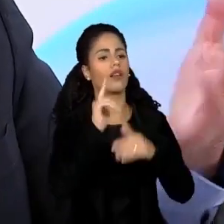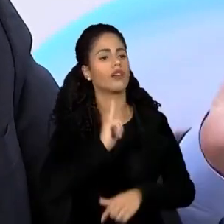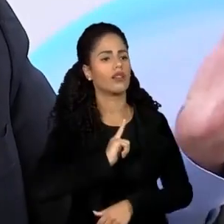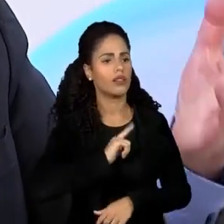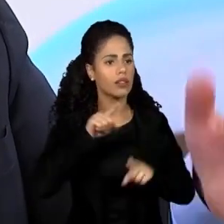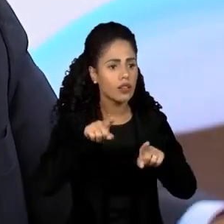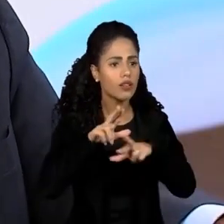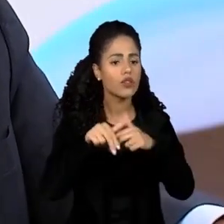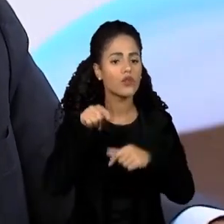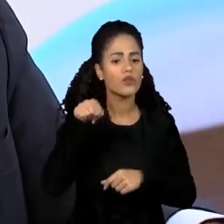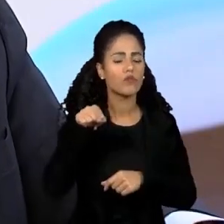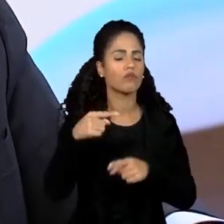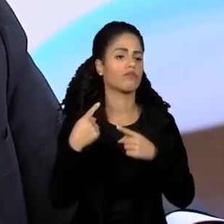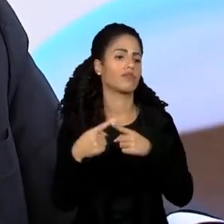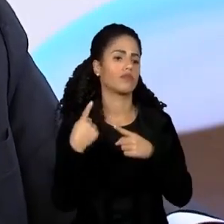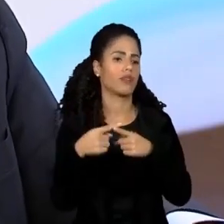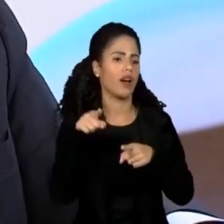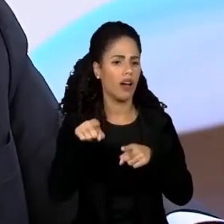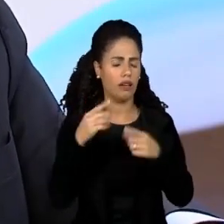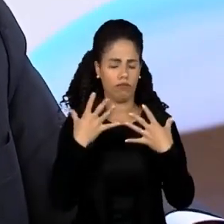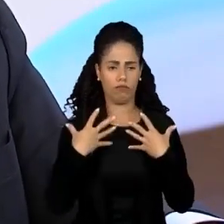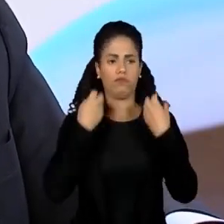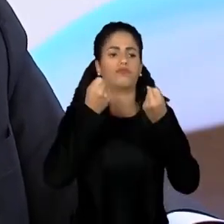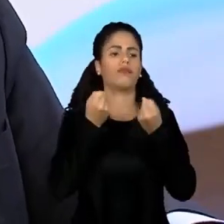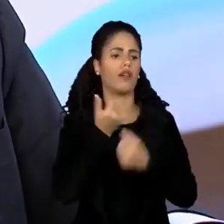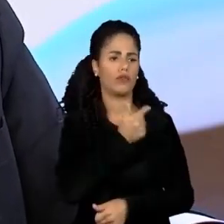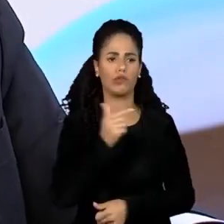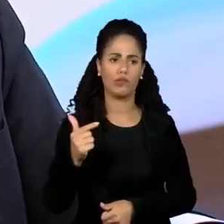rise, not surprisingly, to a lot of anger.